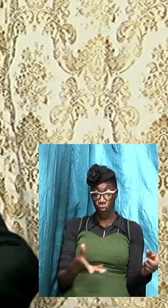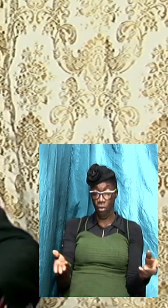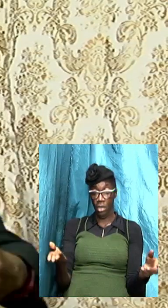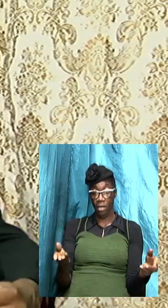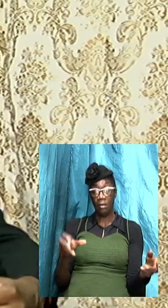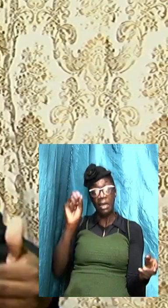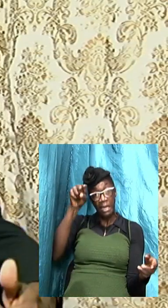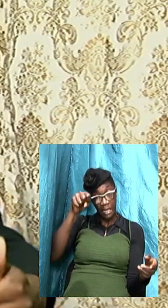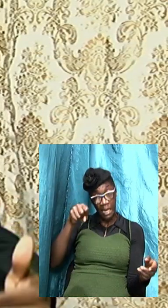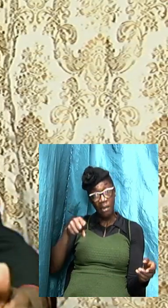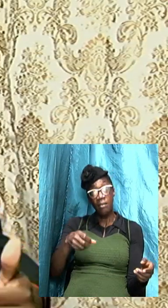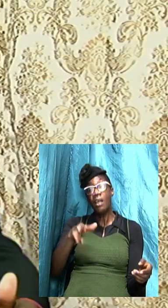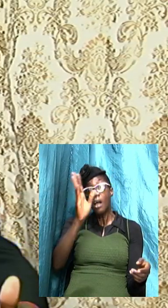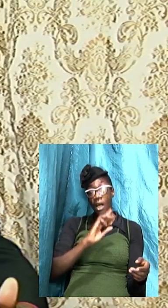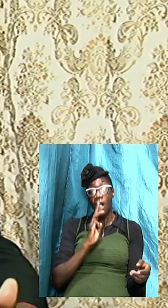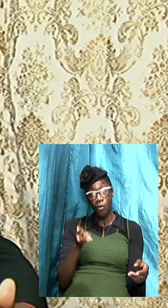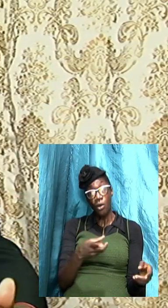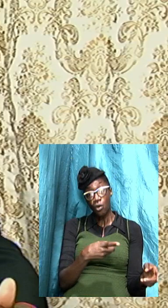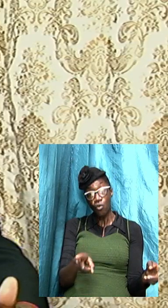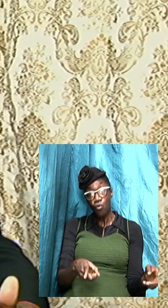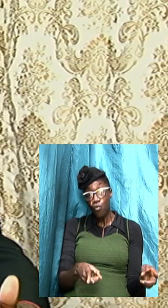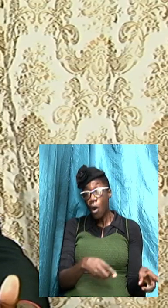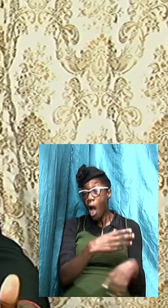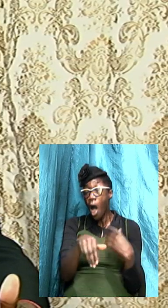yes God will do all of that